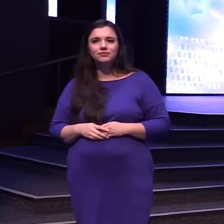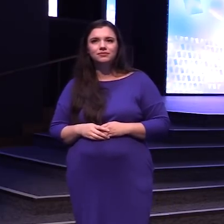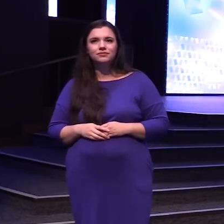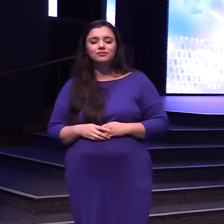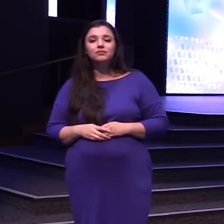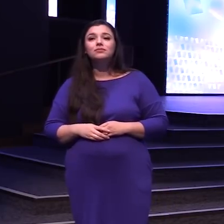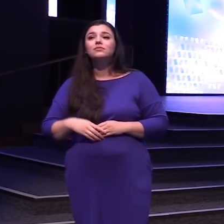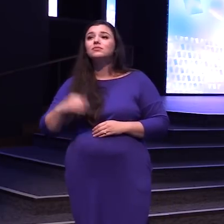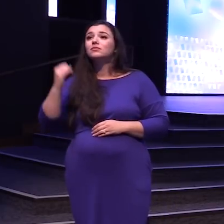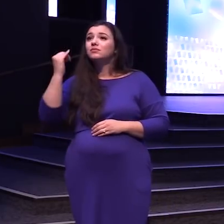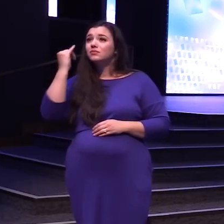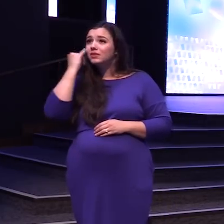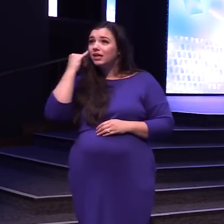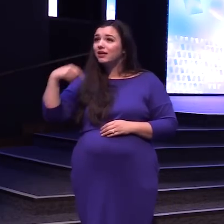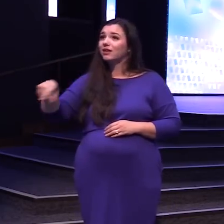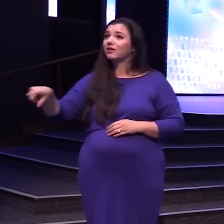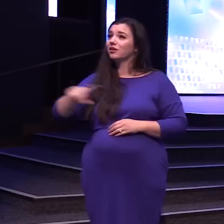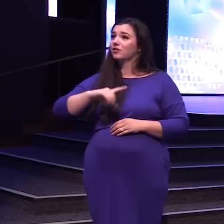If you Have not